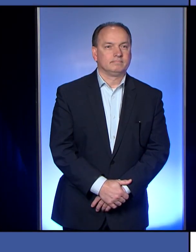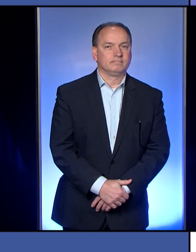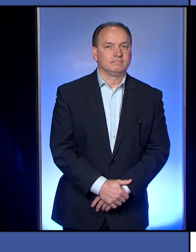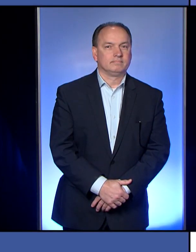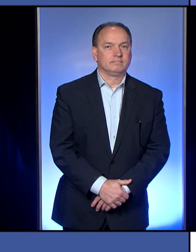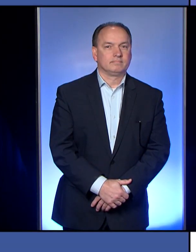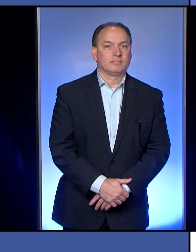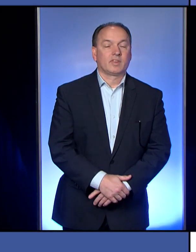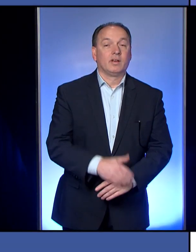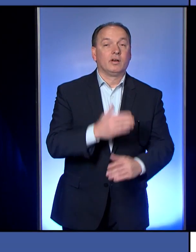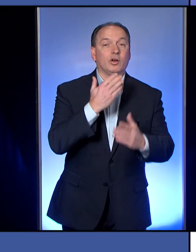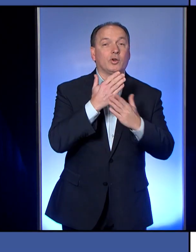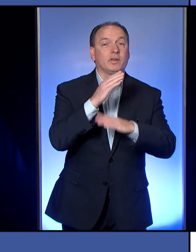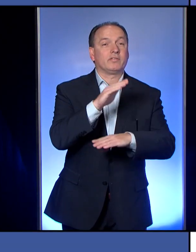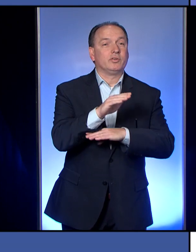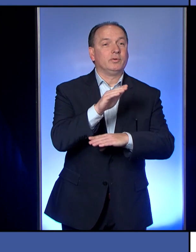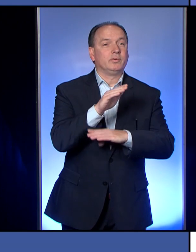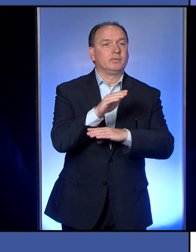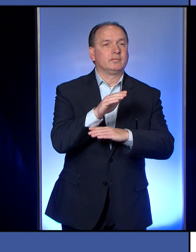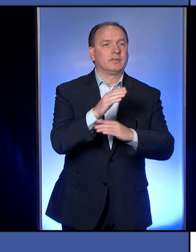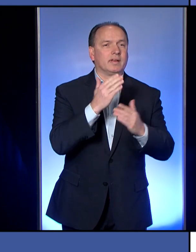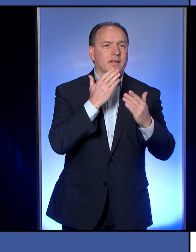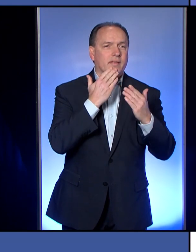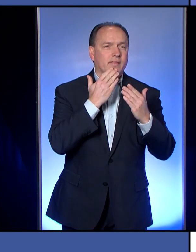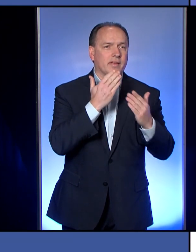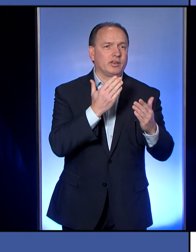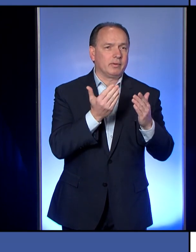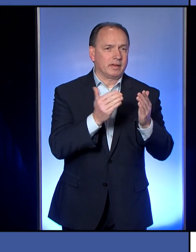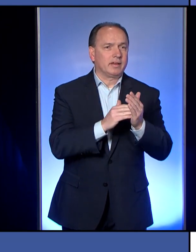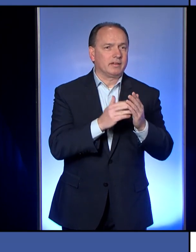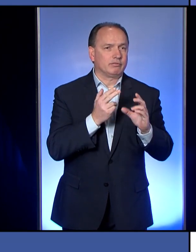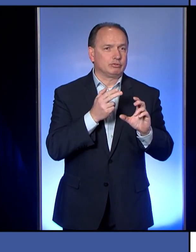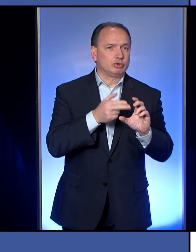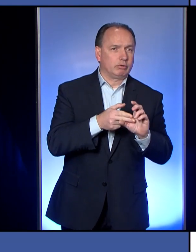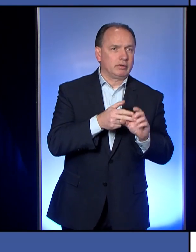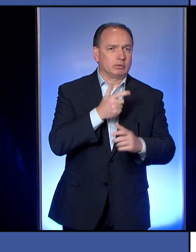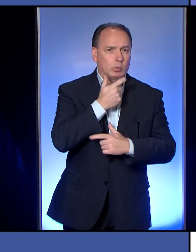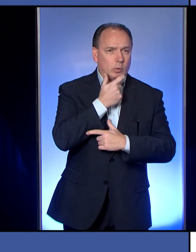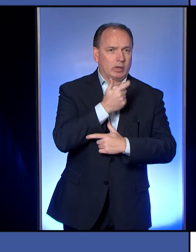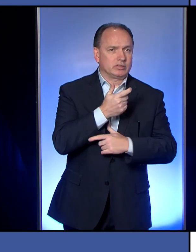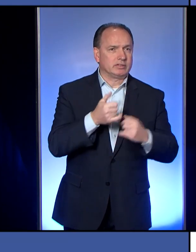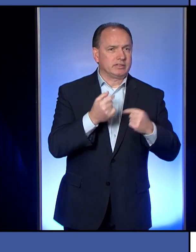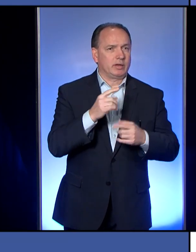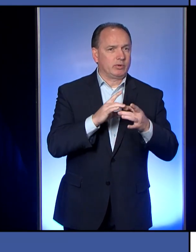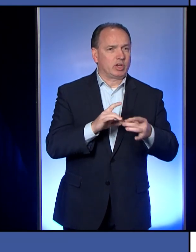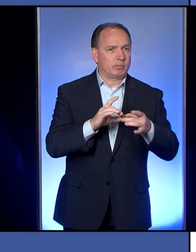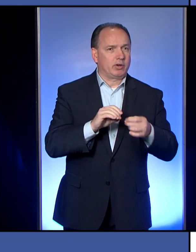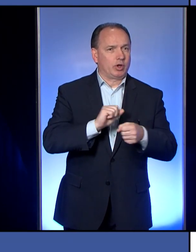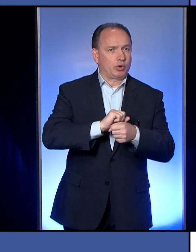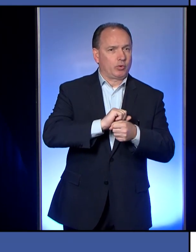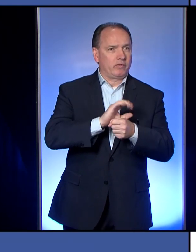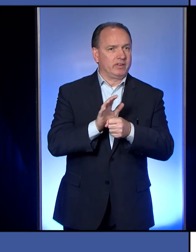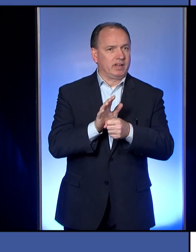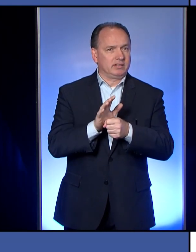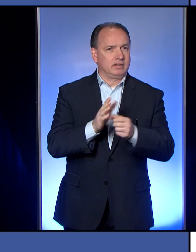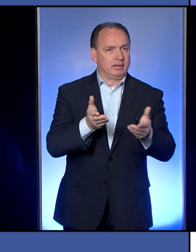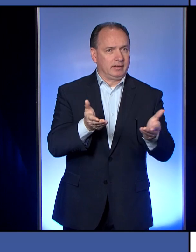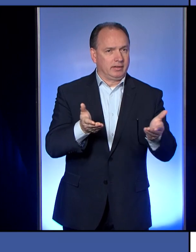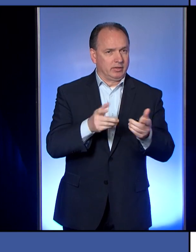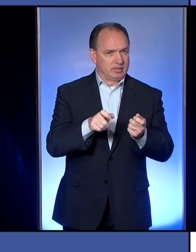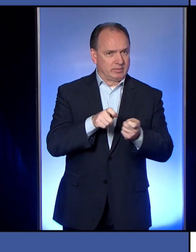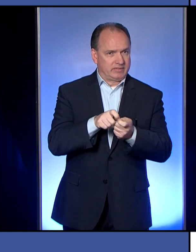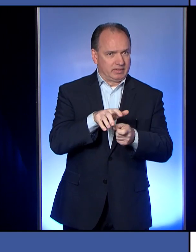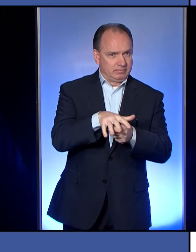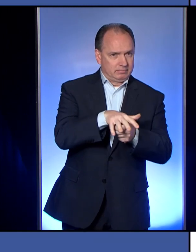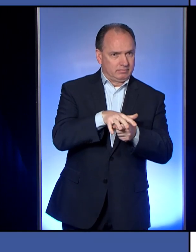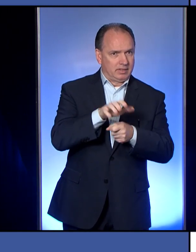Good afternoon and thank you for joining me again today as we talk about COVID-19 specifically here in Erie County. We have